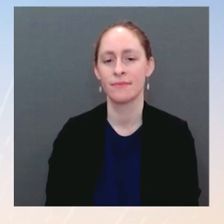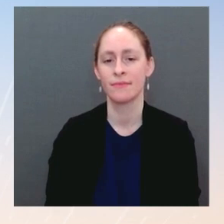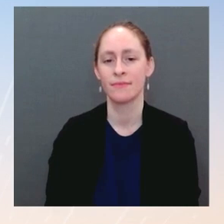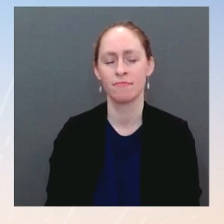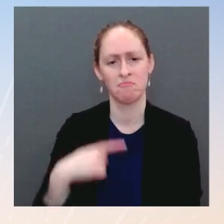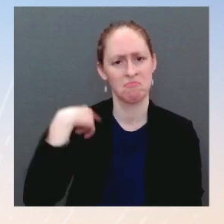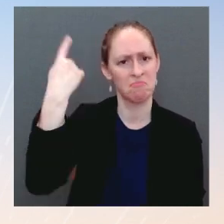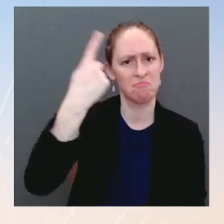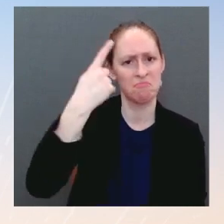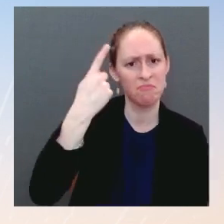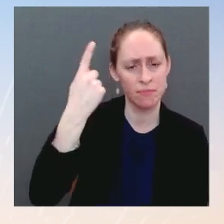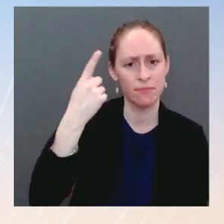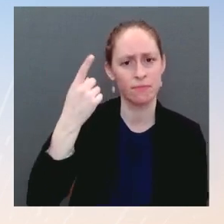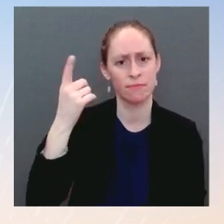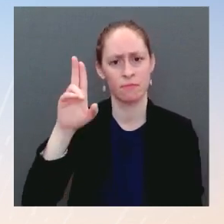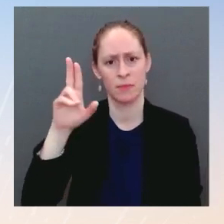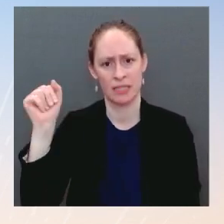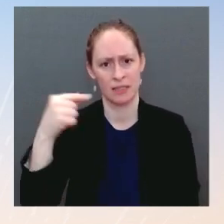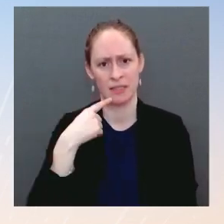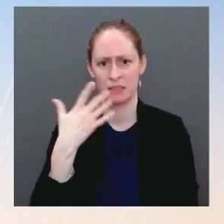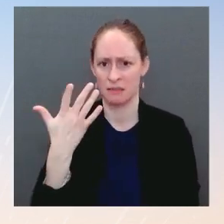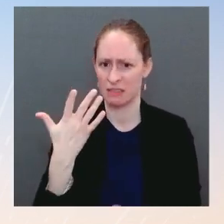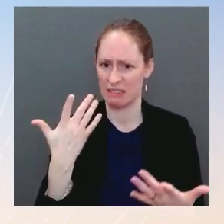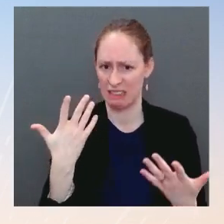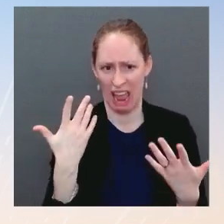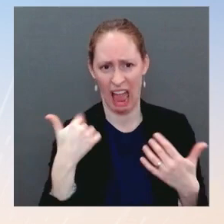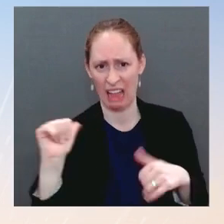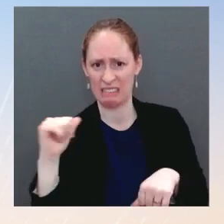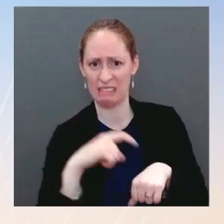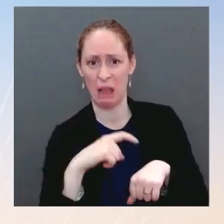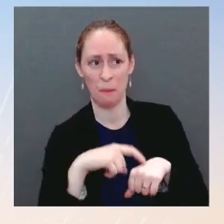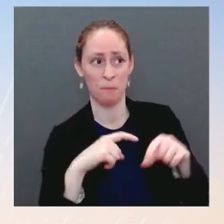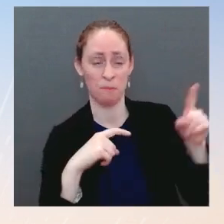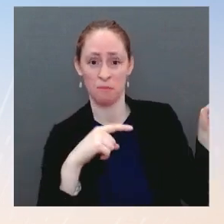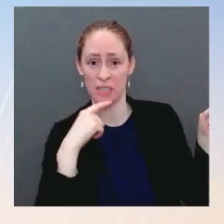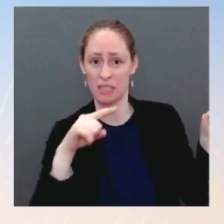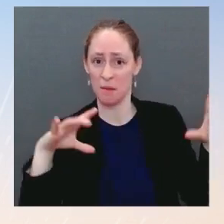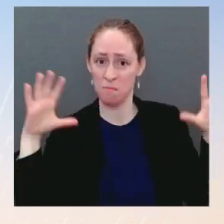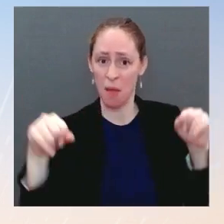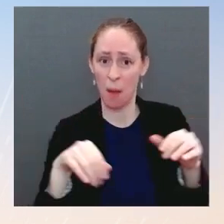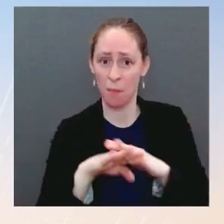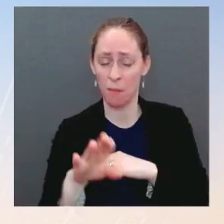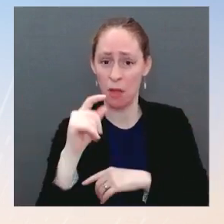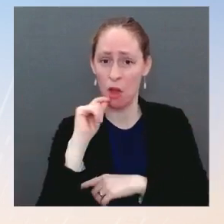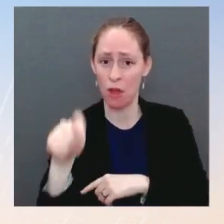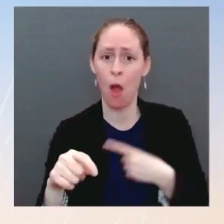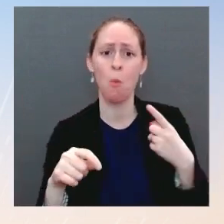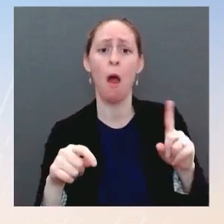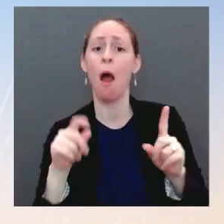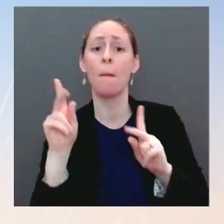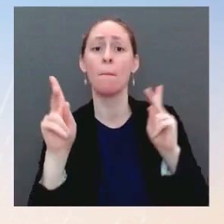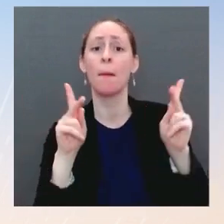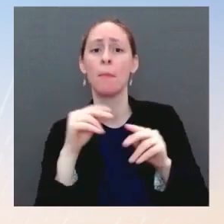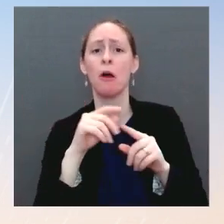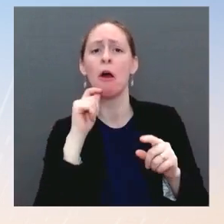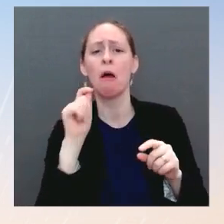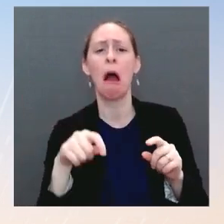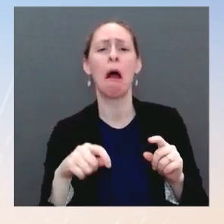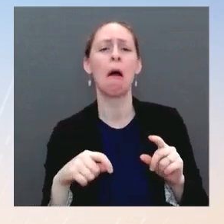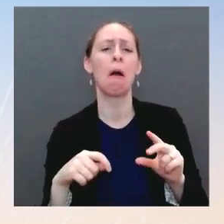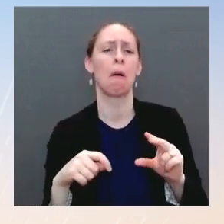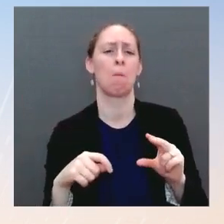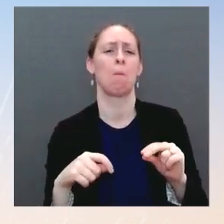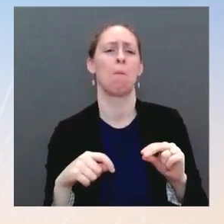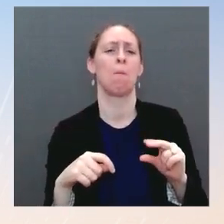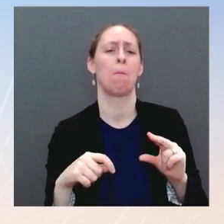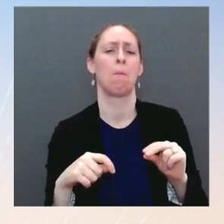our assessment is the same as it was last week, which is that we're watching, obviously, tens of thousands of troops build up